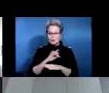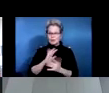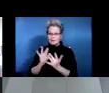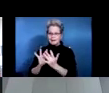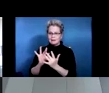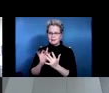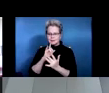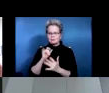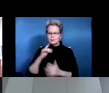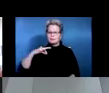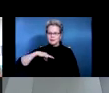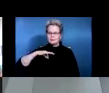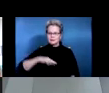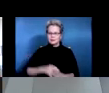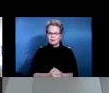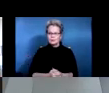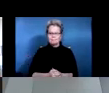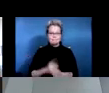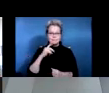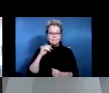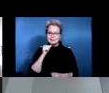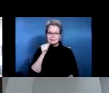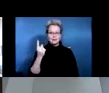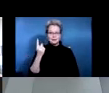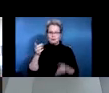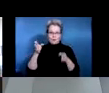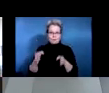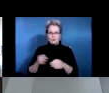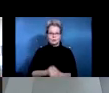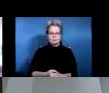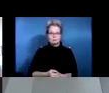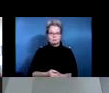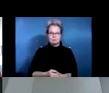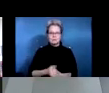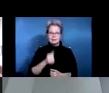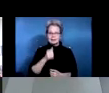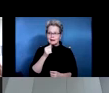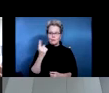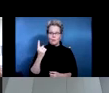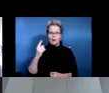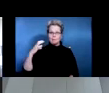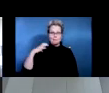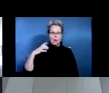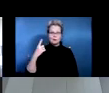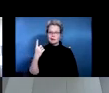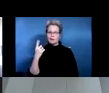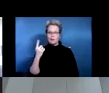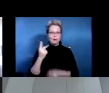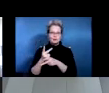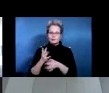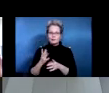you can see here that it's not just one person that I'm talking to. I'm not just talking to their particular boss or their, their, um, superior.